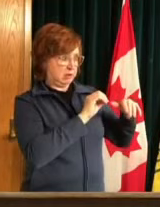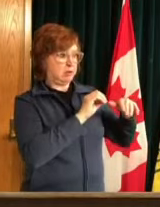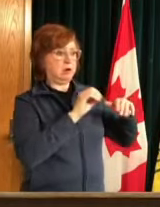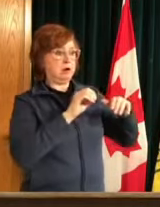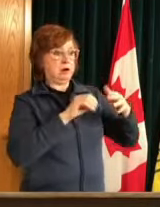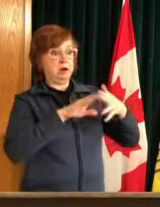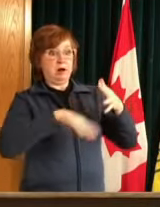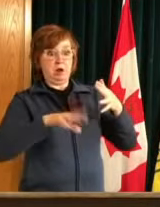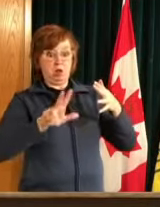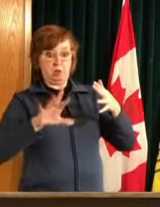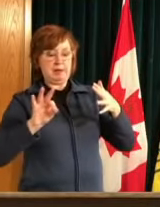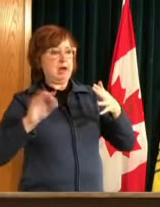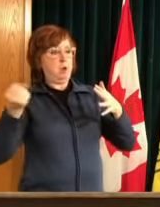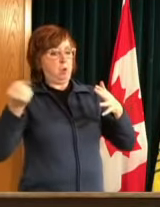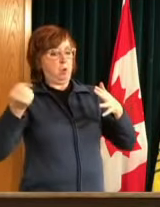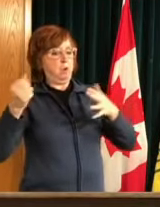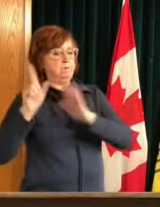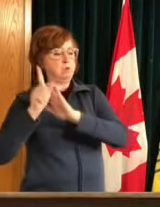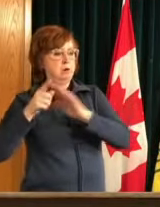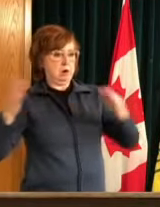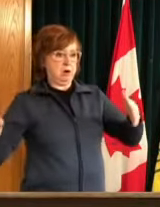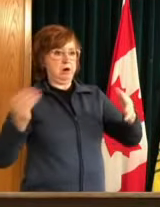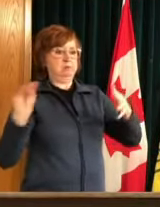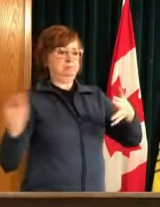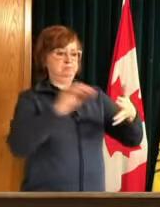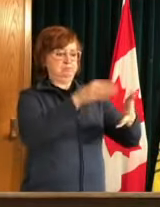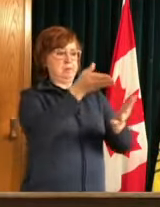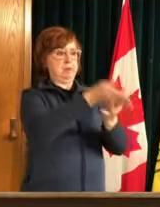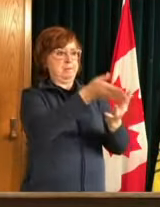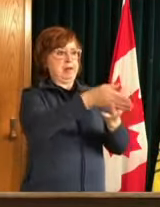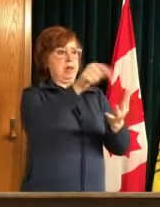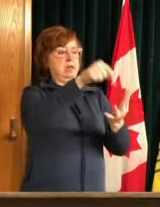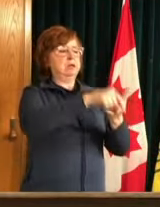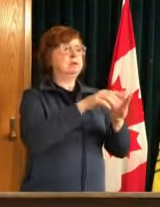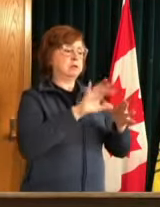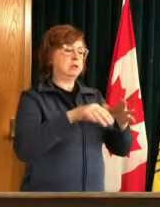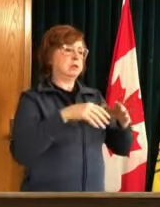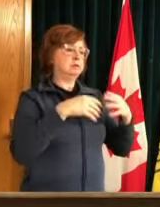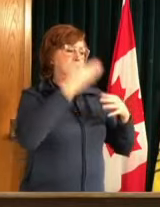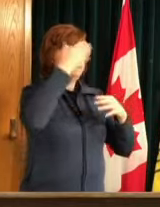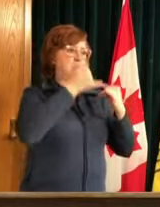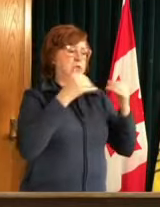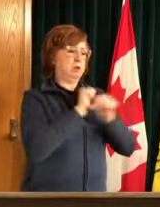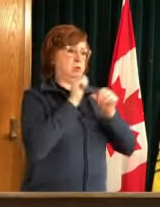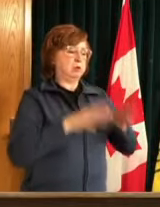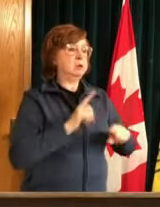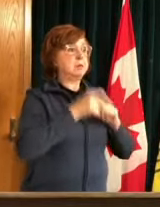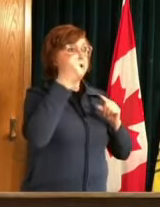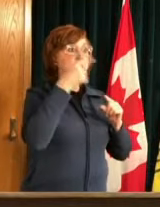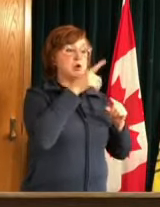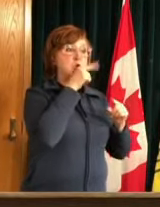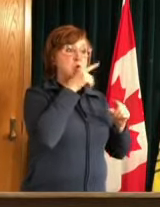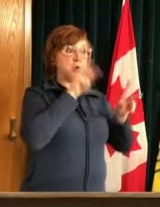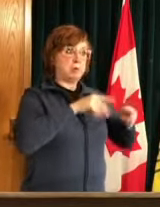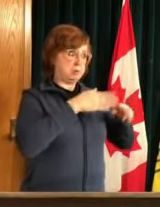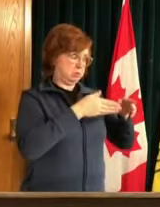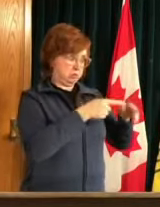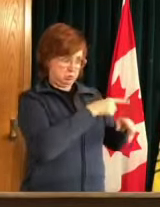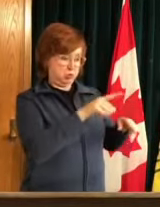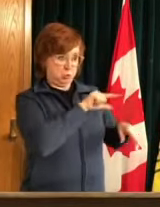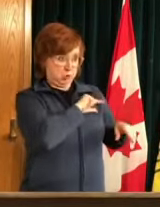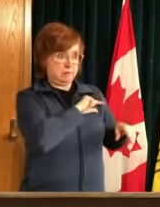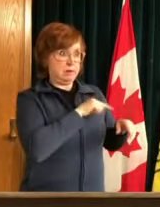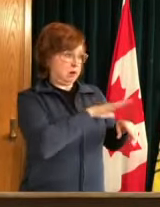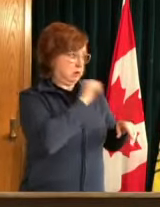i would encourage everyone in those occupations who is now eligible based on their age and everyone else in saskatchewan who may be